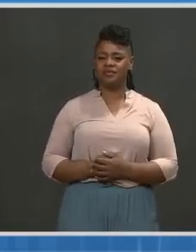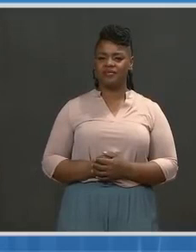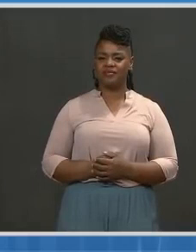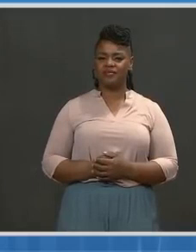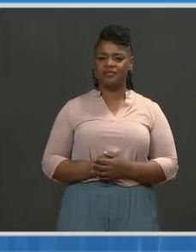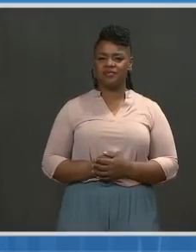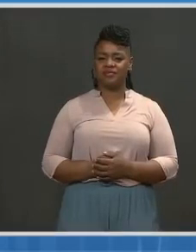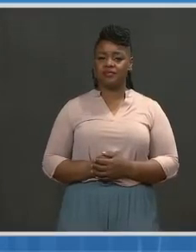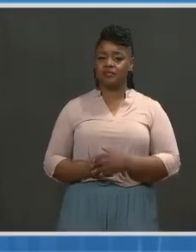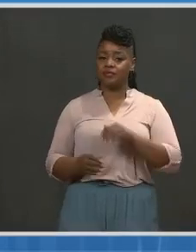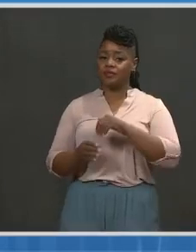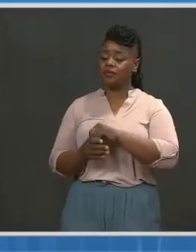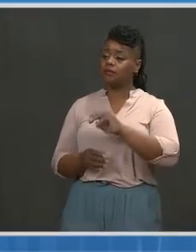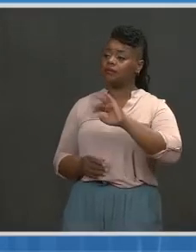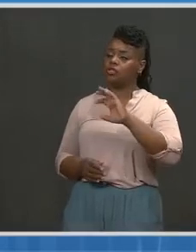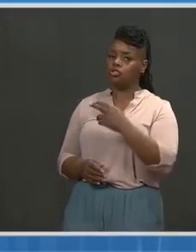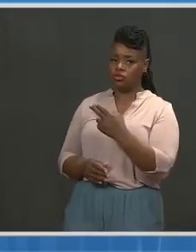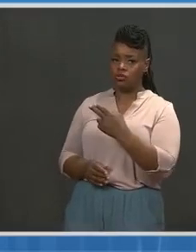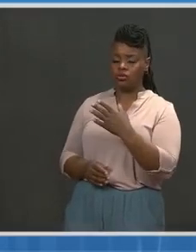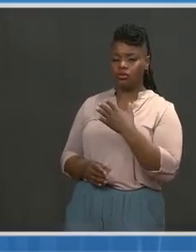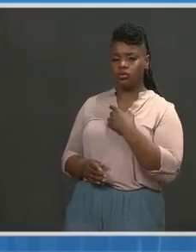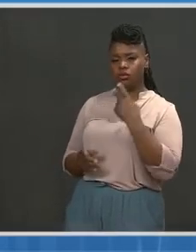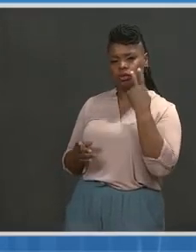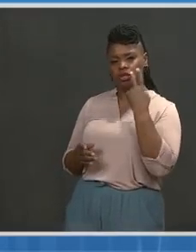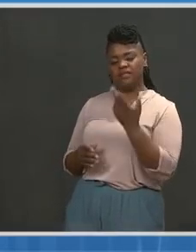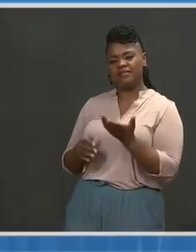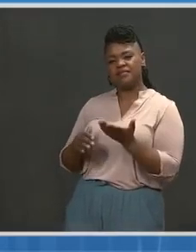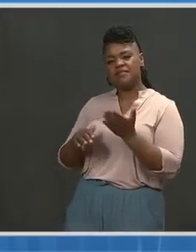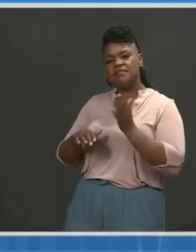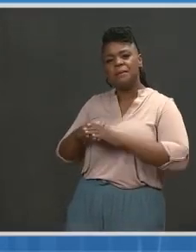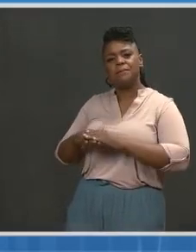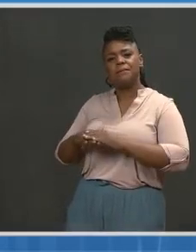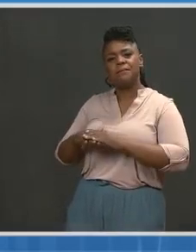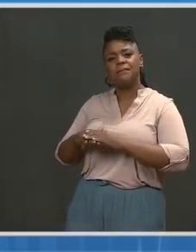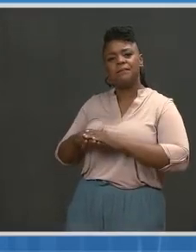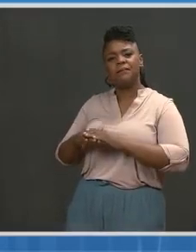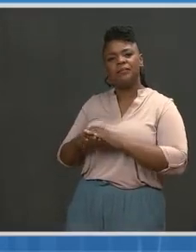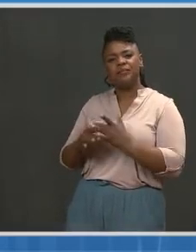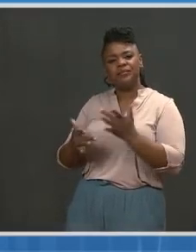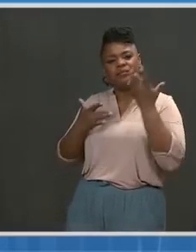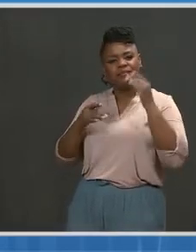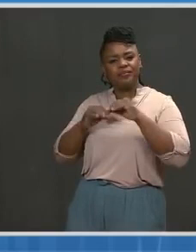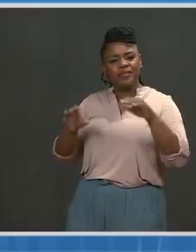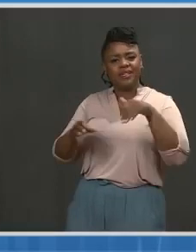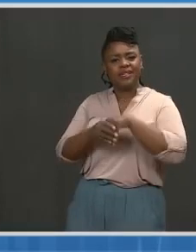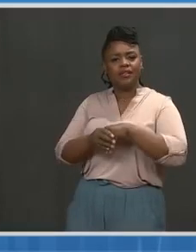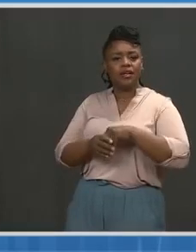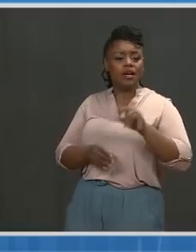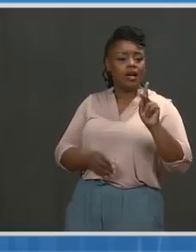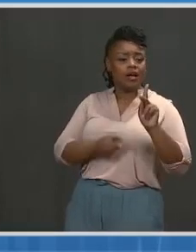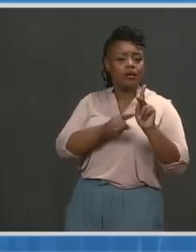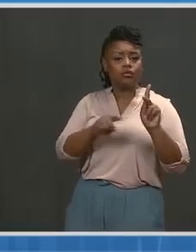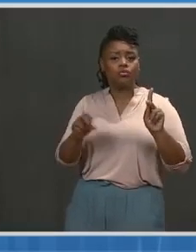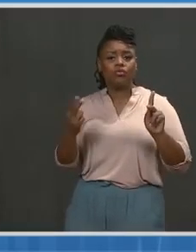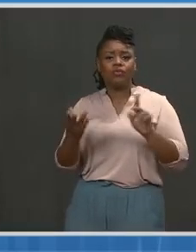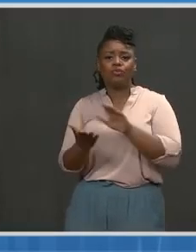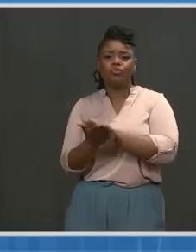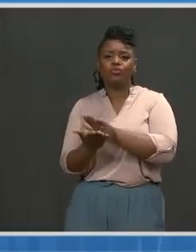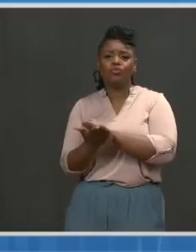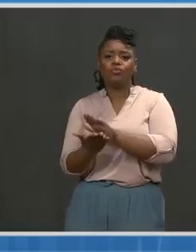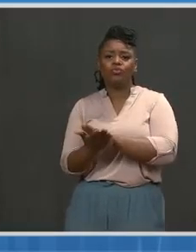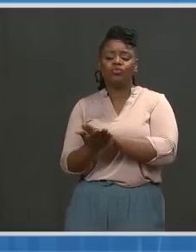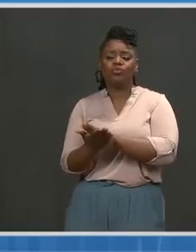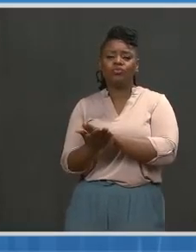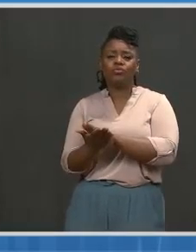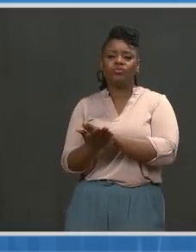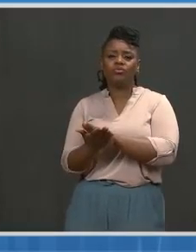Thanks for taking my question. In Michigan, we're seeing a big increase in COVID-19 outbreaks in K-12 schools since many reopened to face